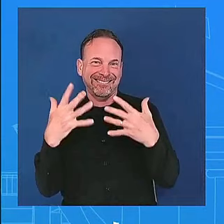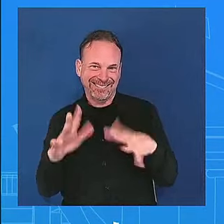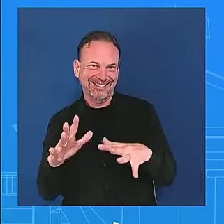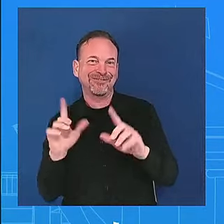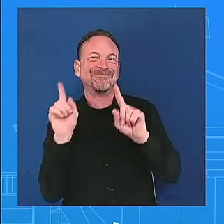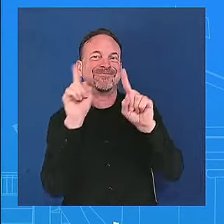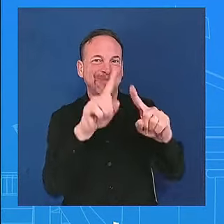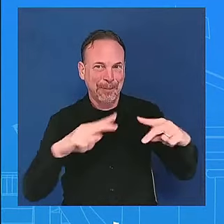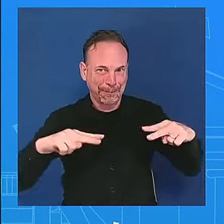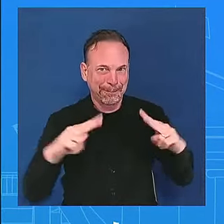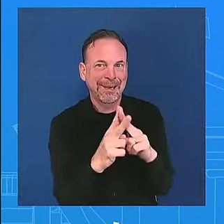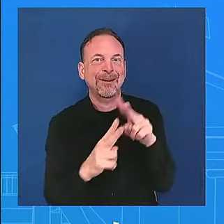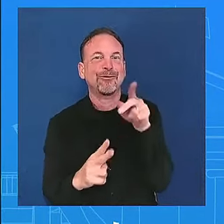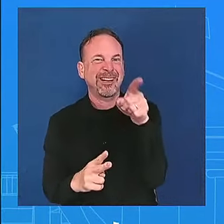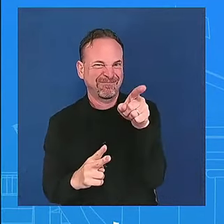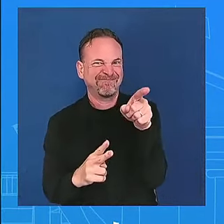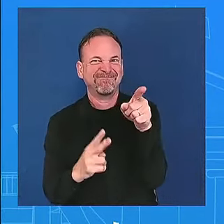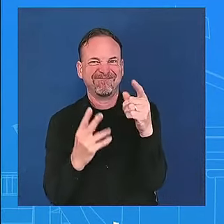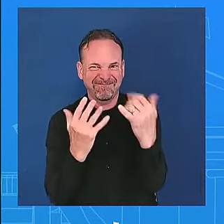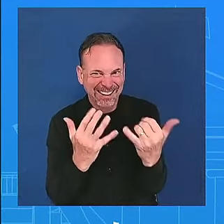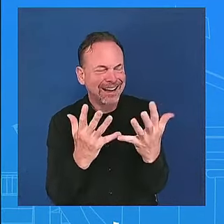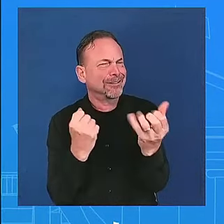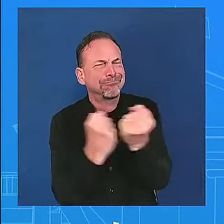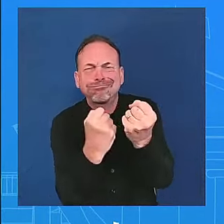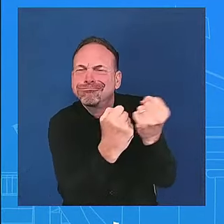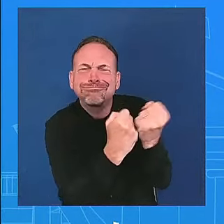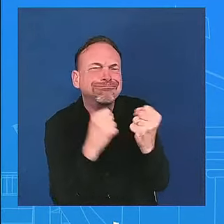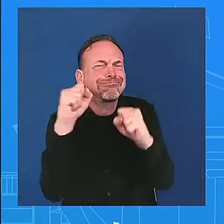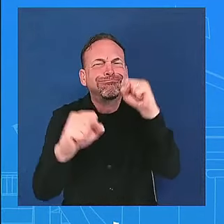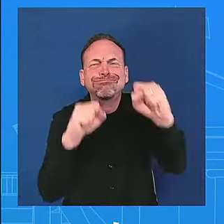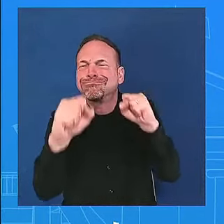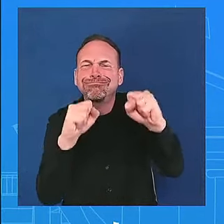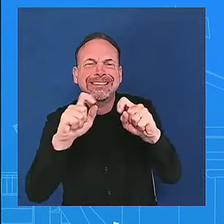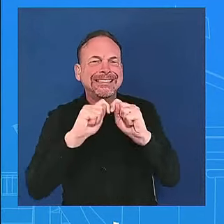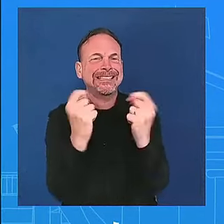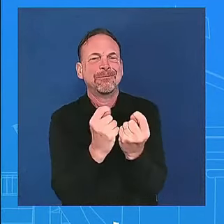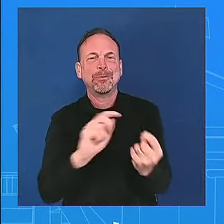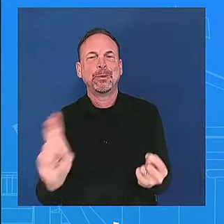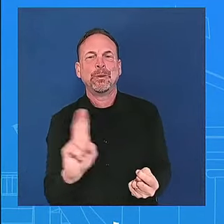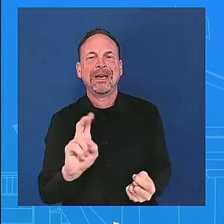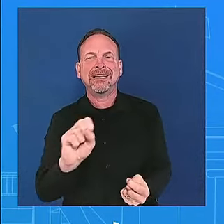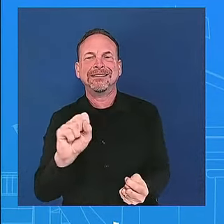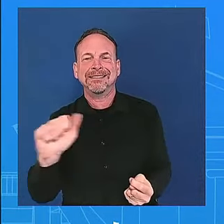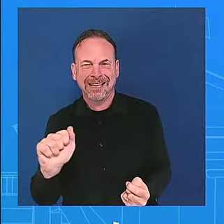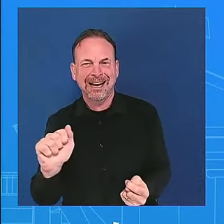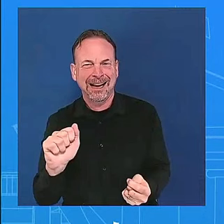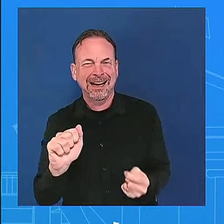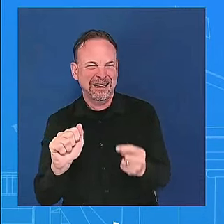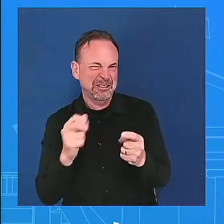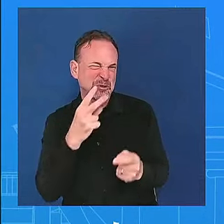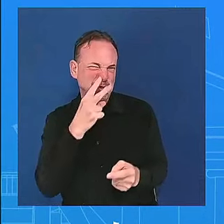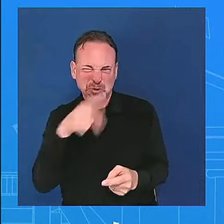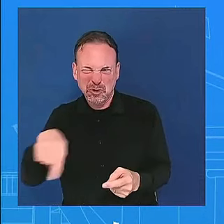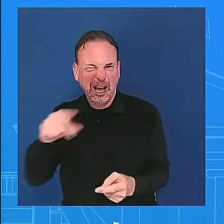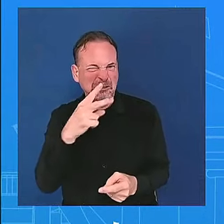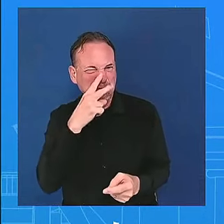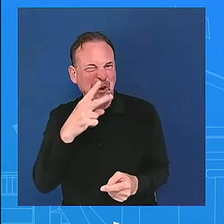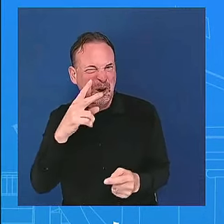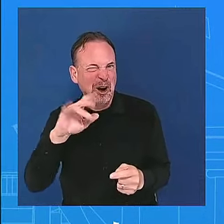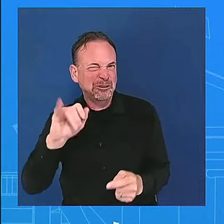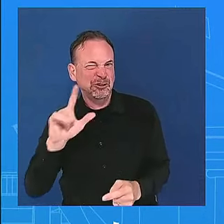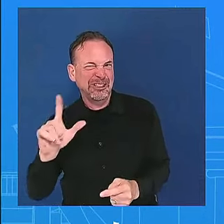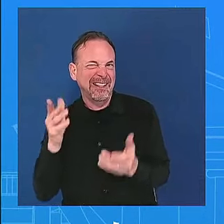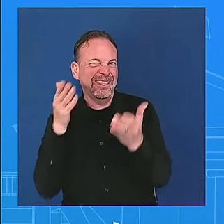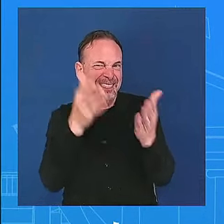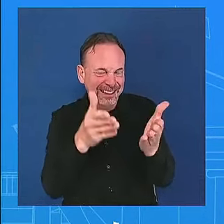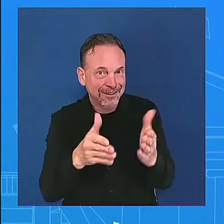usa and you saw her out there uh being very supportive and so the pre the president certainly is proud of of all the athletes